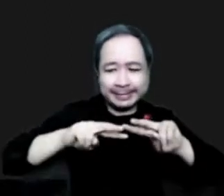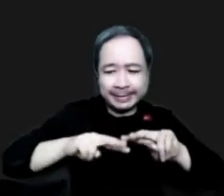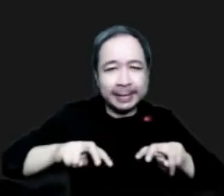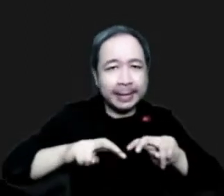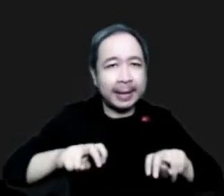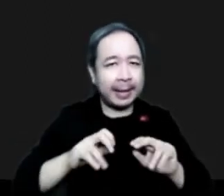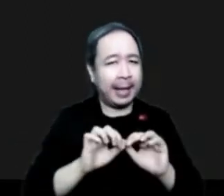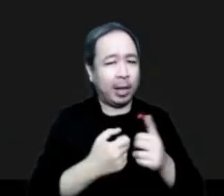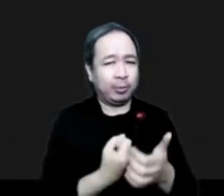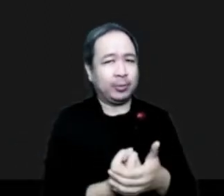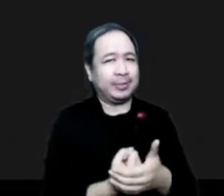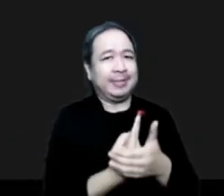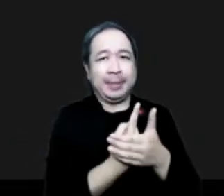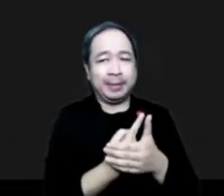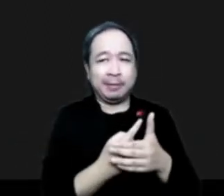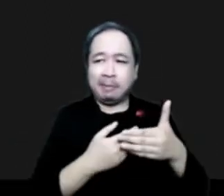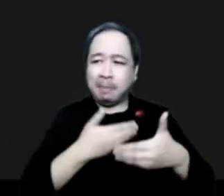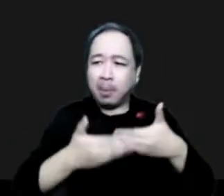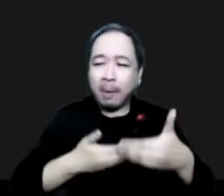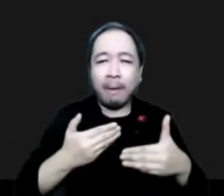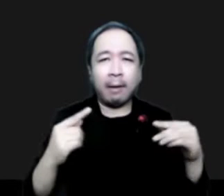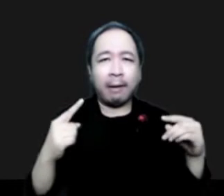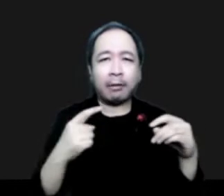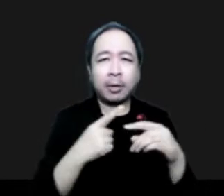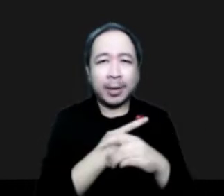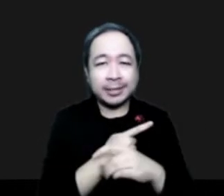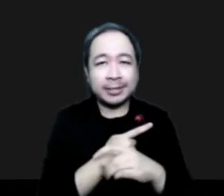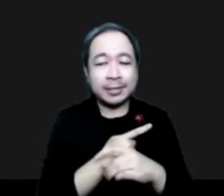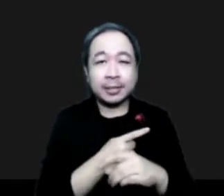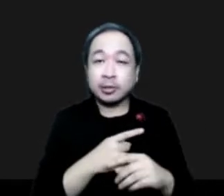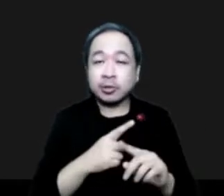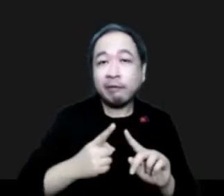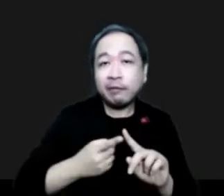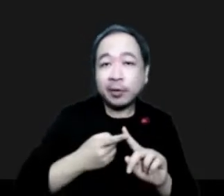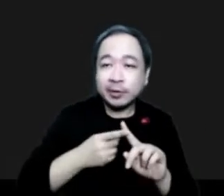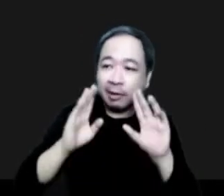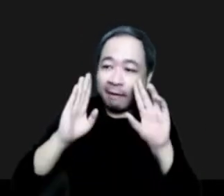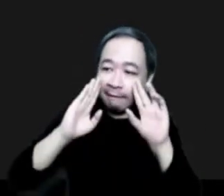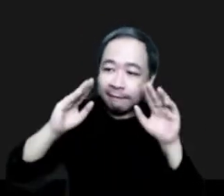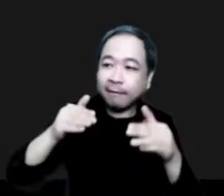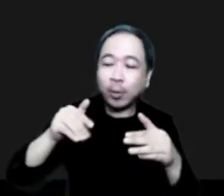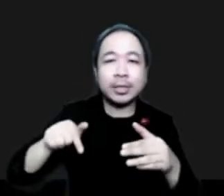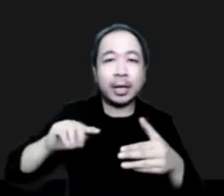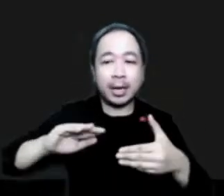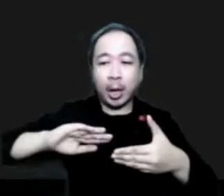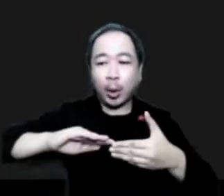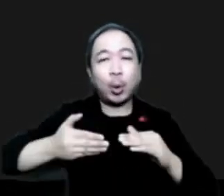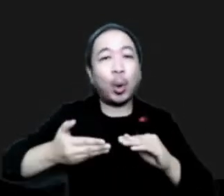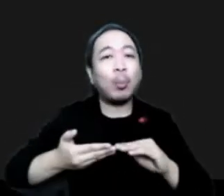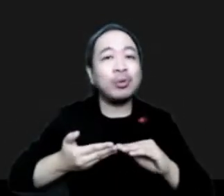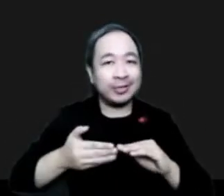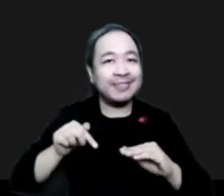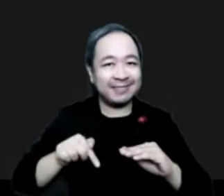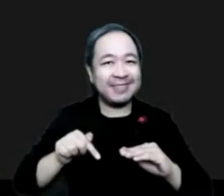So we tend to put local needs at that elevated status rather than top down management approaches.